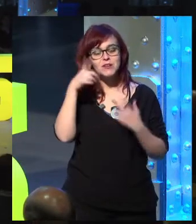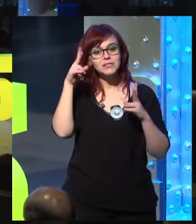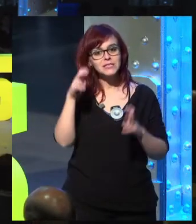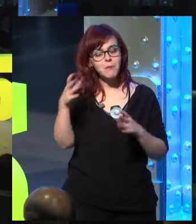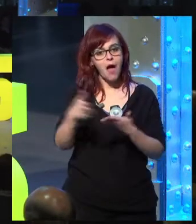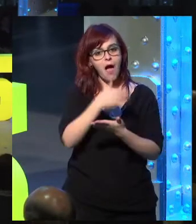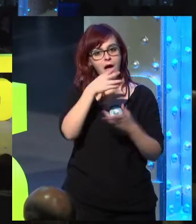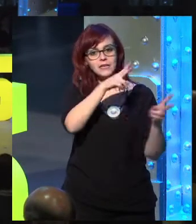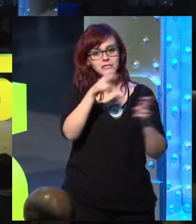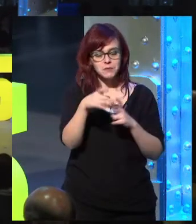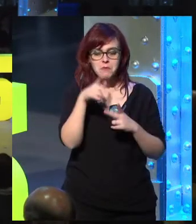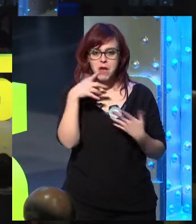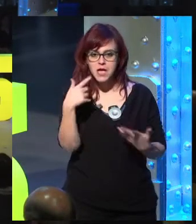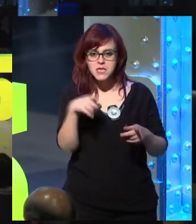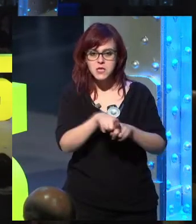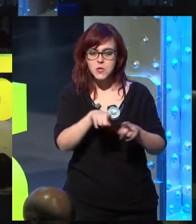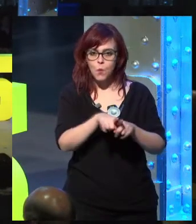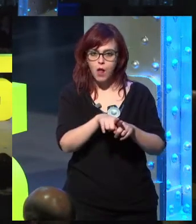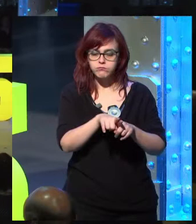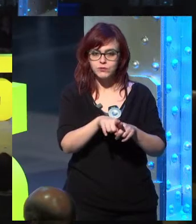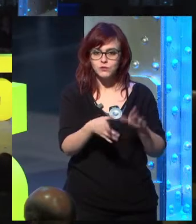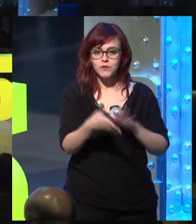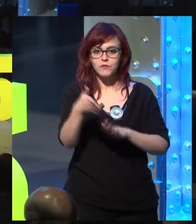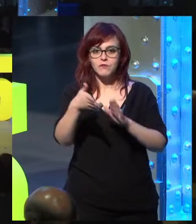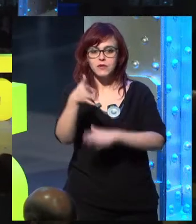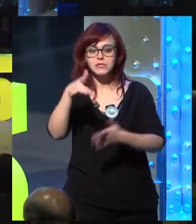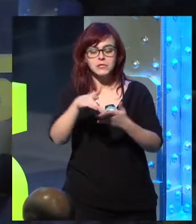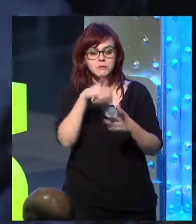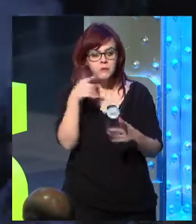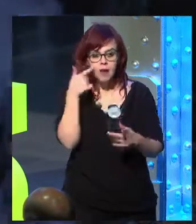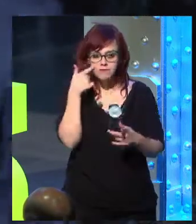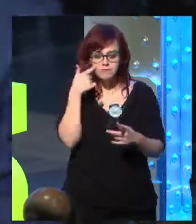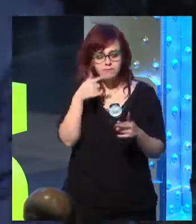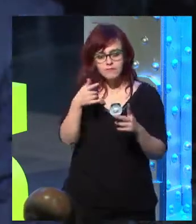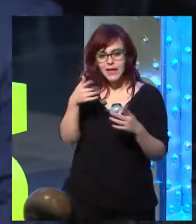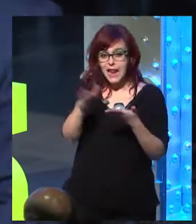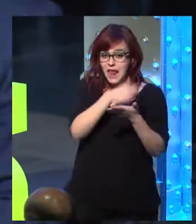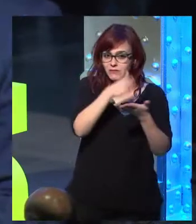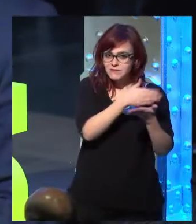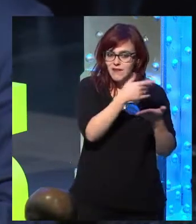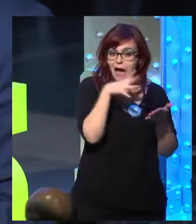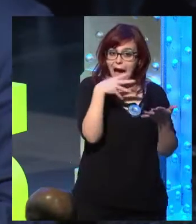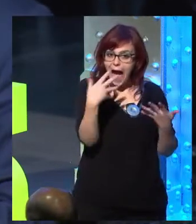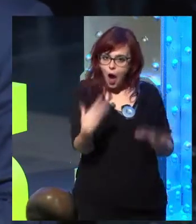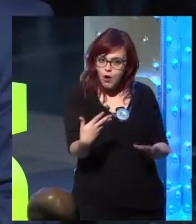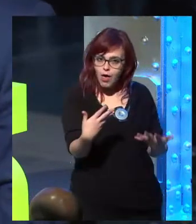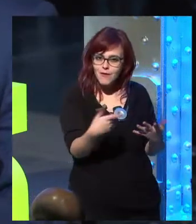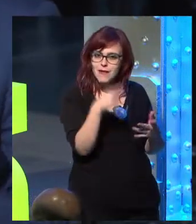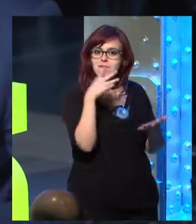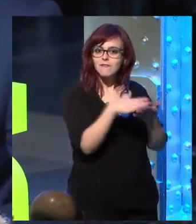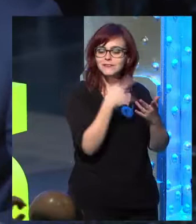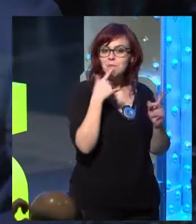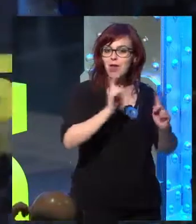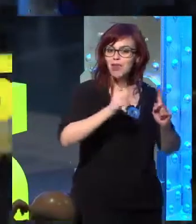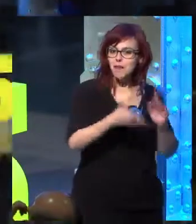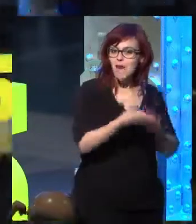brought it along. But when we have a look at this issue, we see perfectly how they were dealing